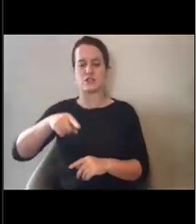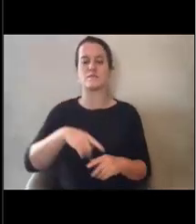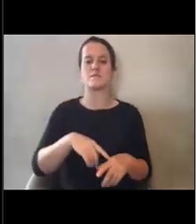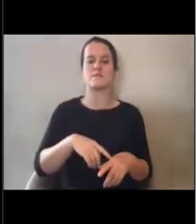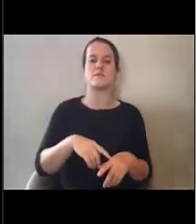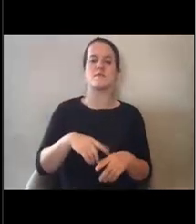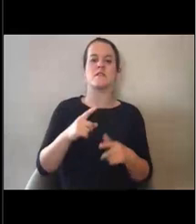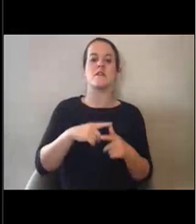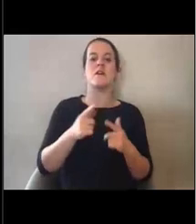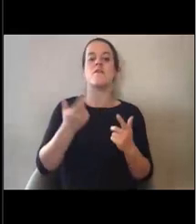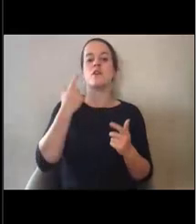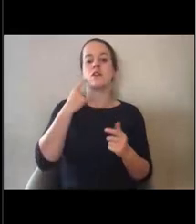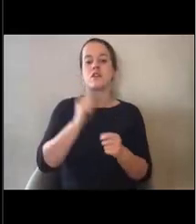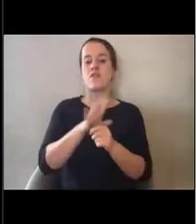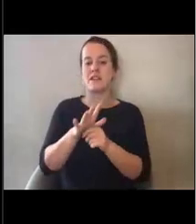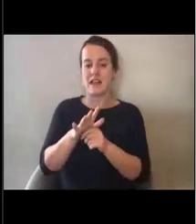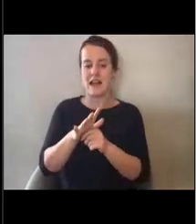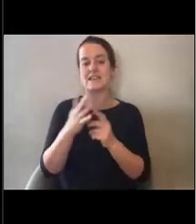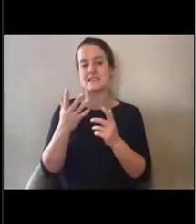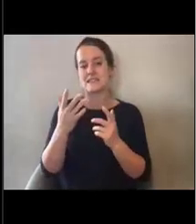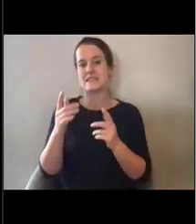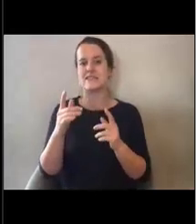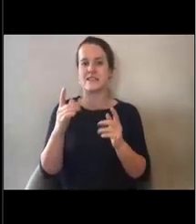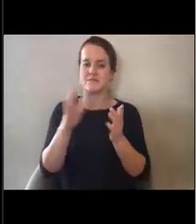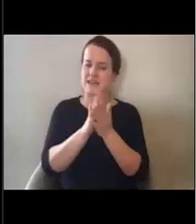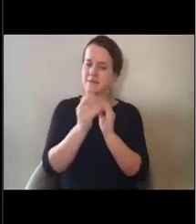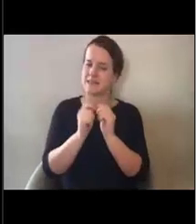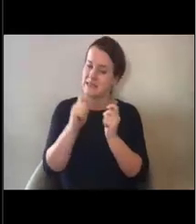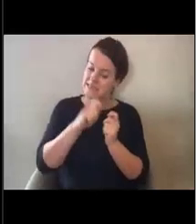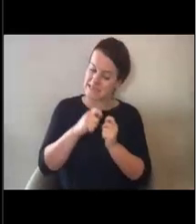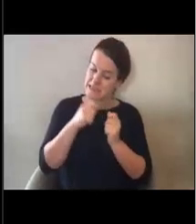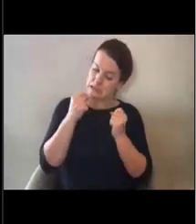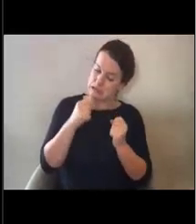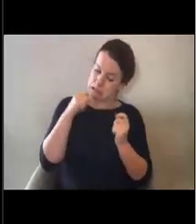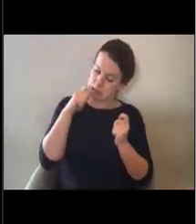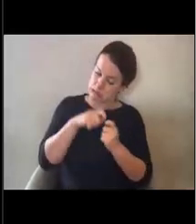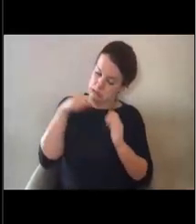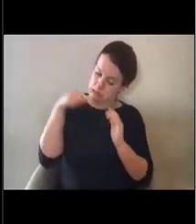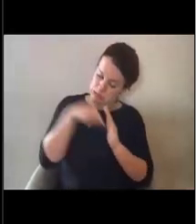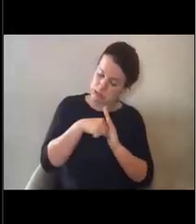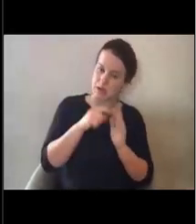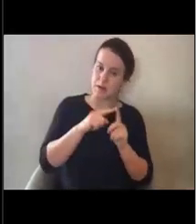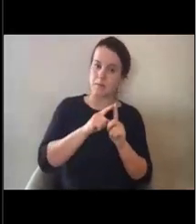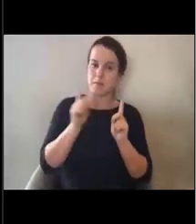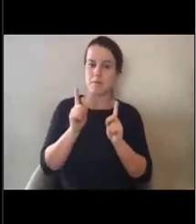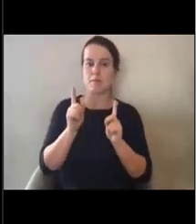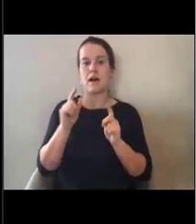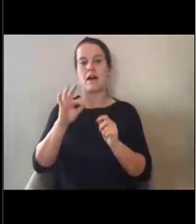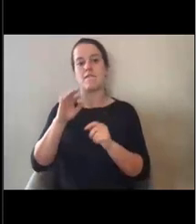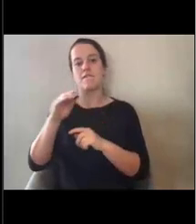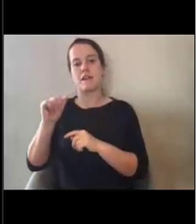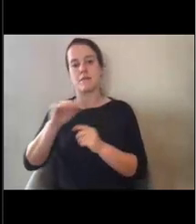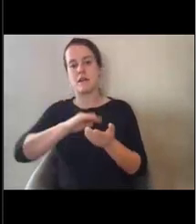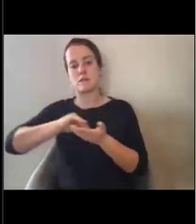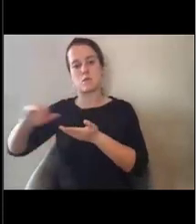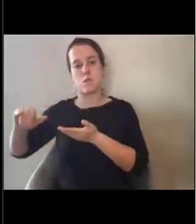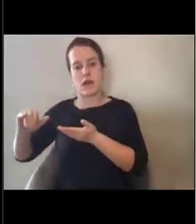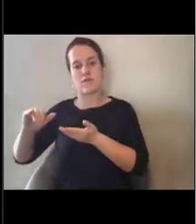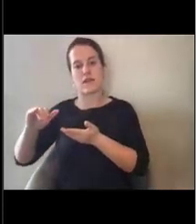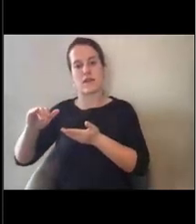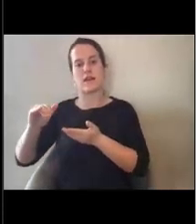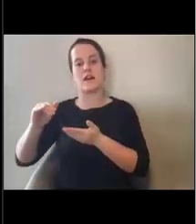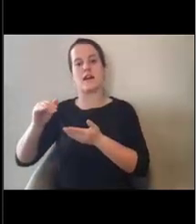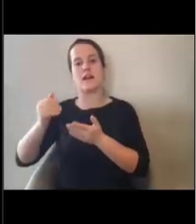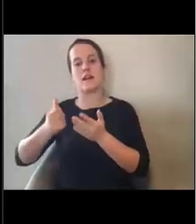this is getting a little granular. But FEMA is waiving the primary use and primary ownership requirements for private nonprofit